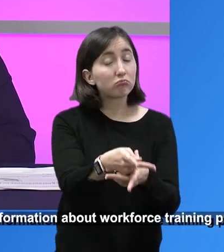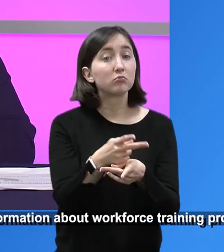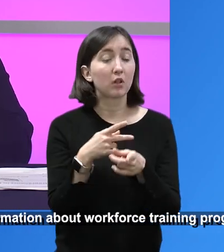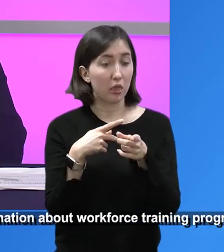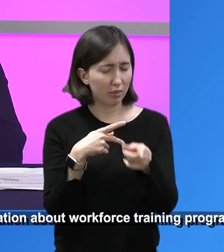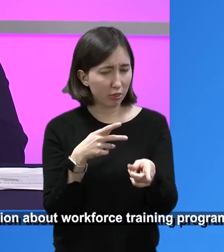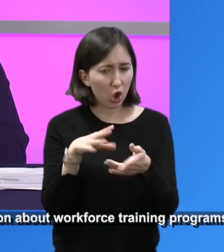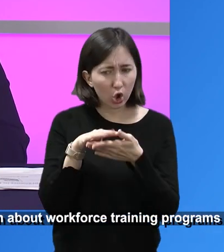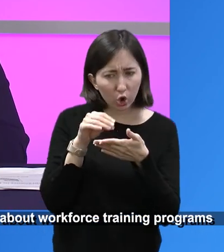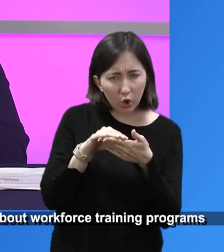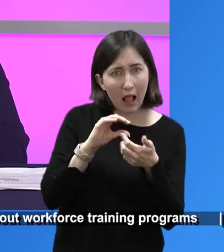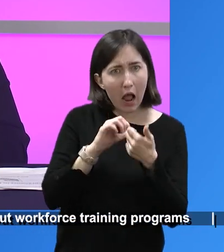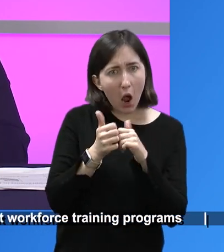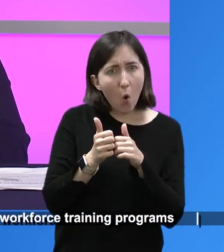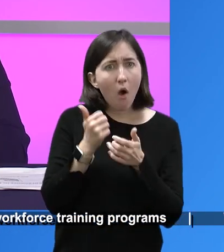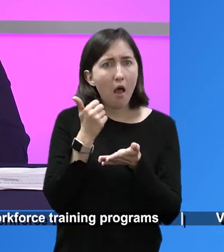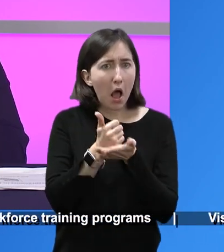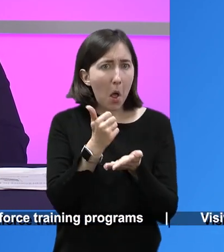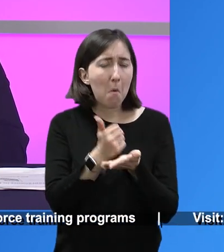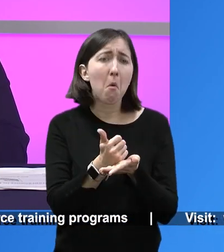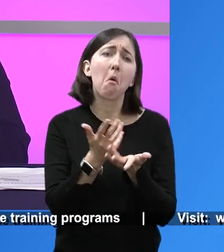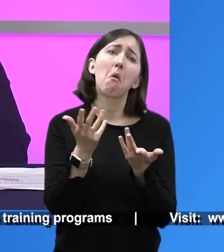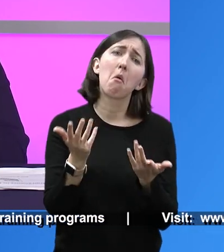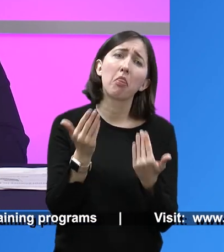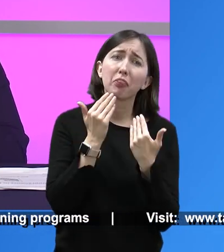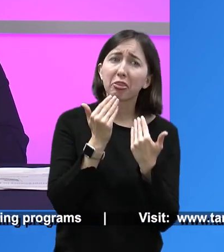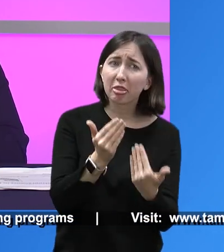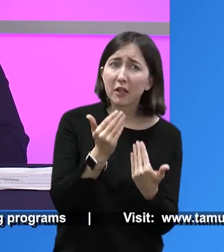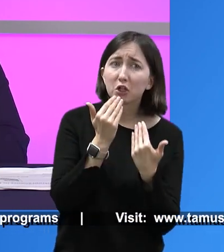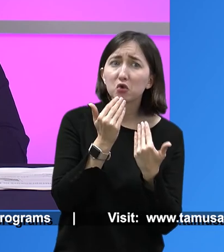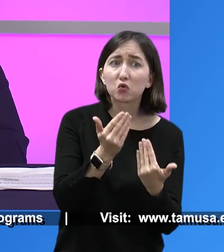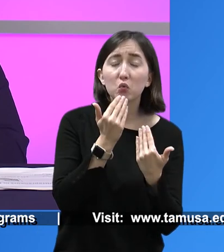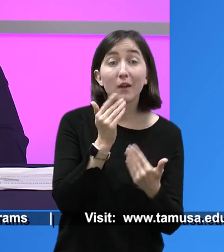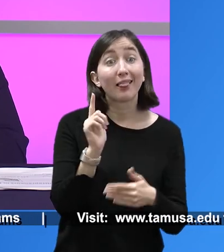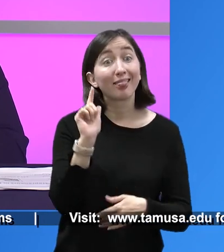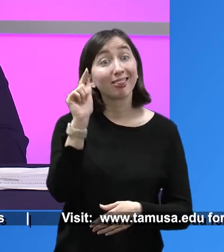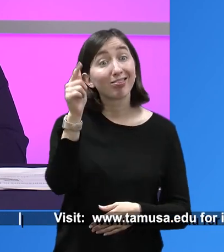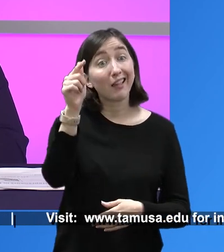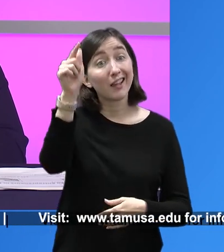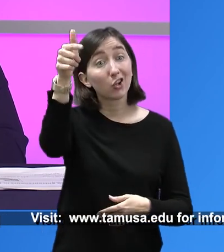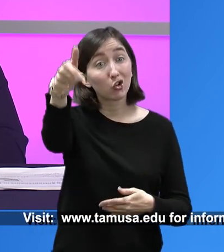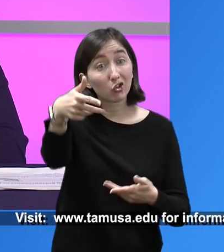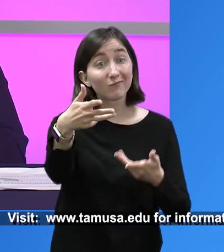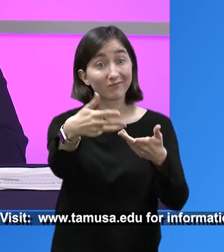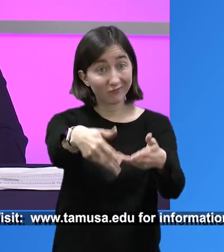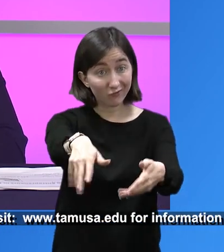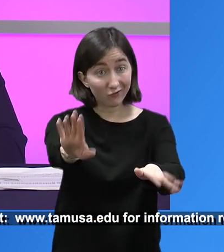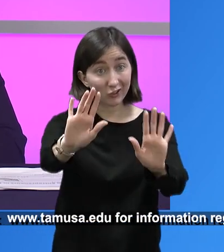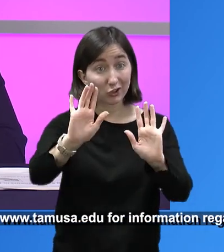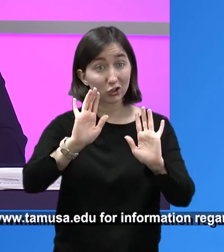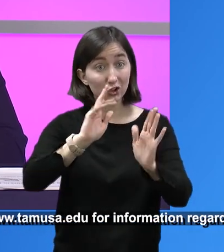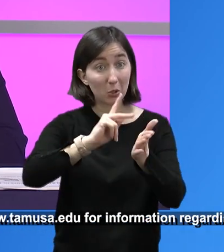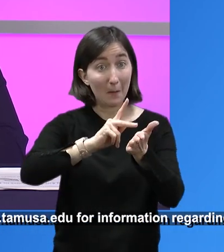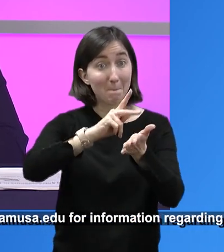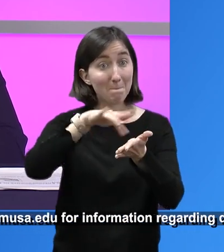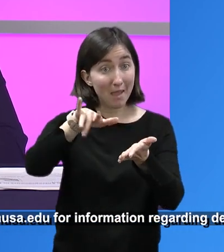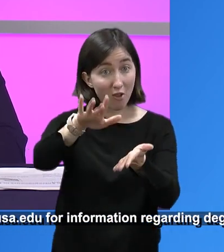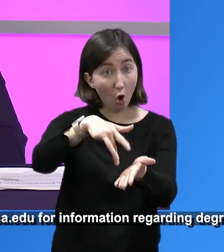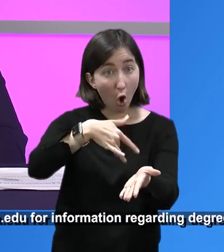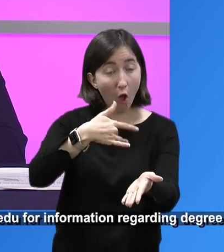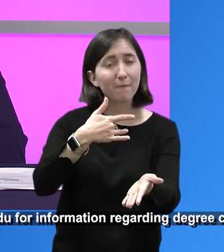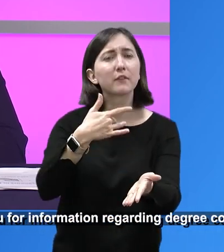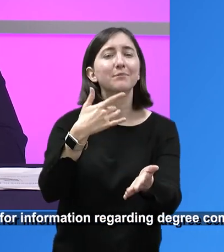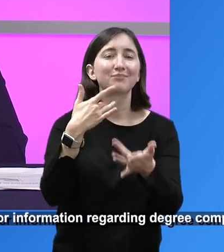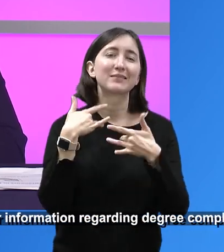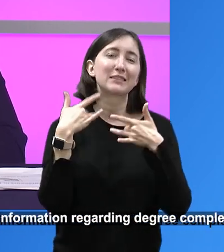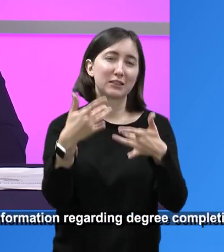are learning about how we help them, they're thankful, and there's many borrowers that actually become donors at the time of